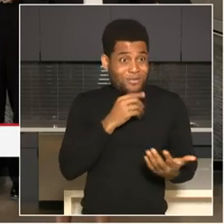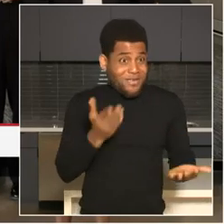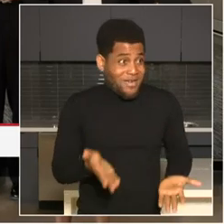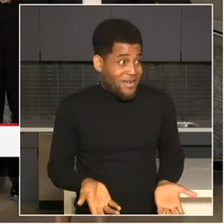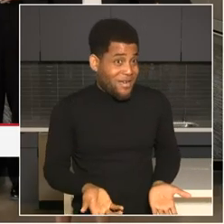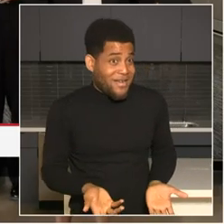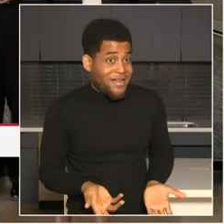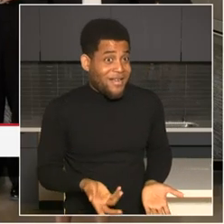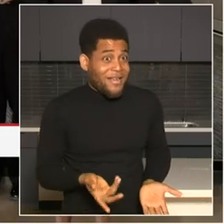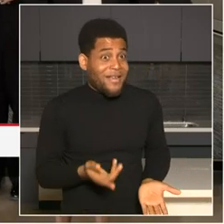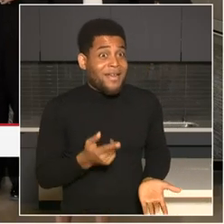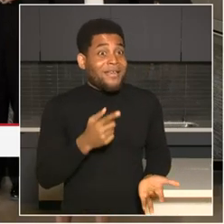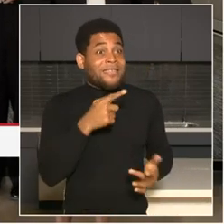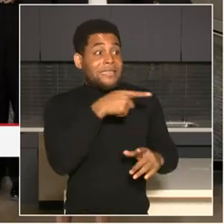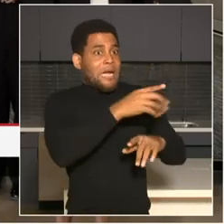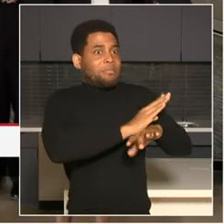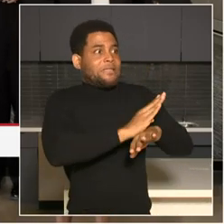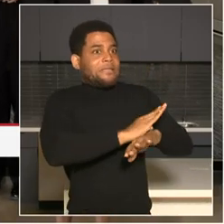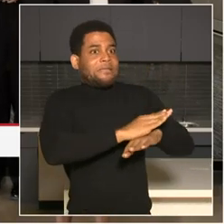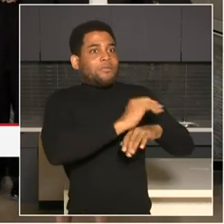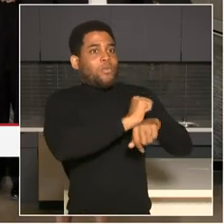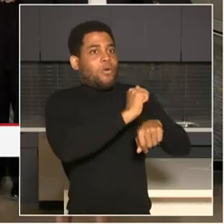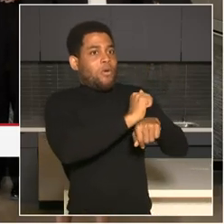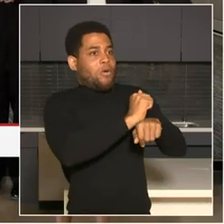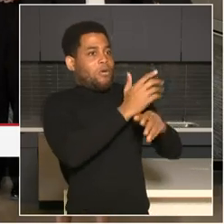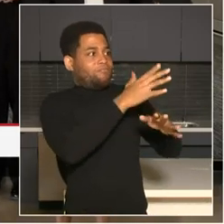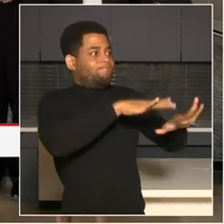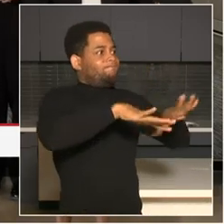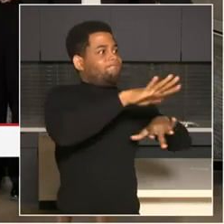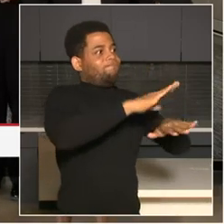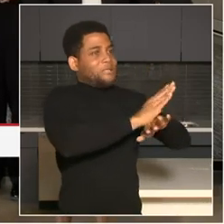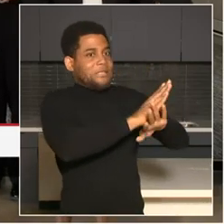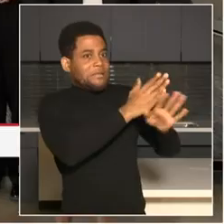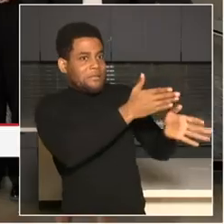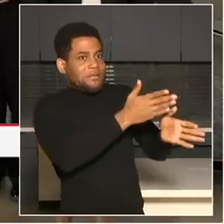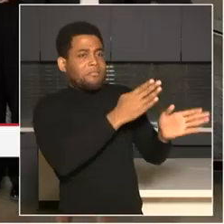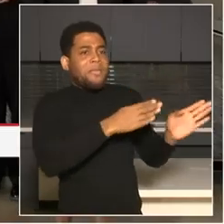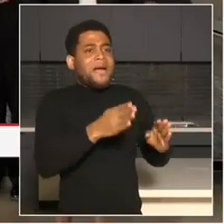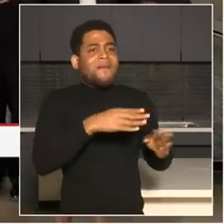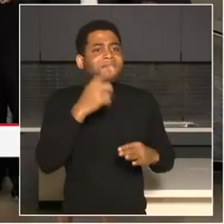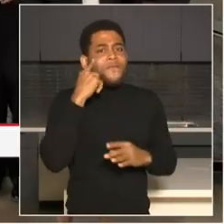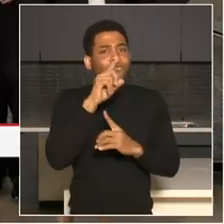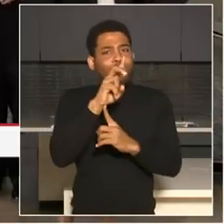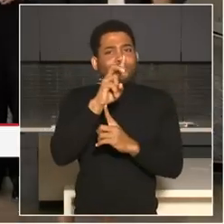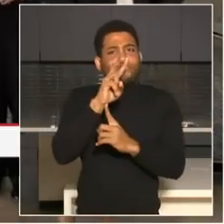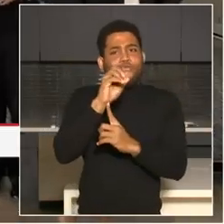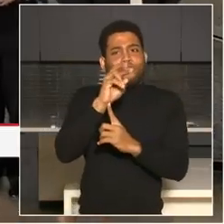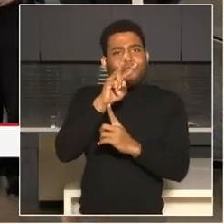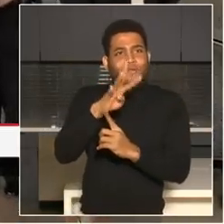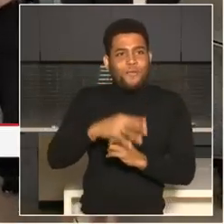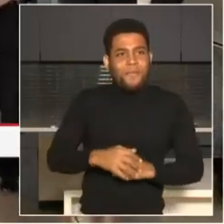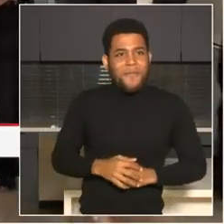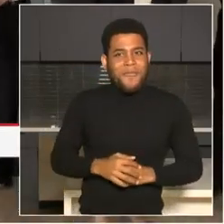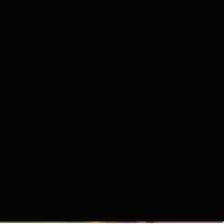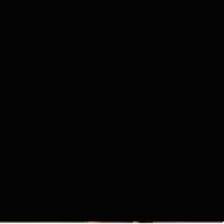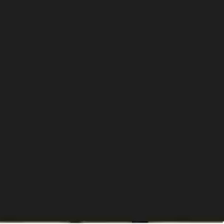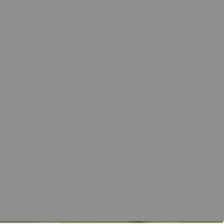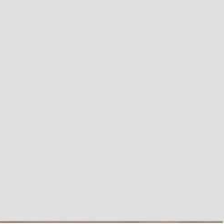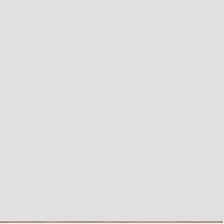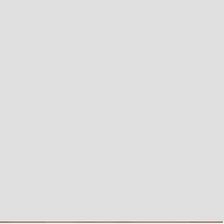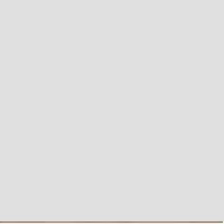uh, plan for 2024. All right. Thank you, everybody. Thank you. Thank you.